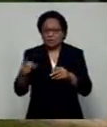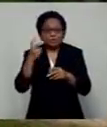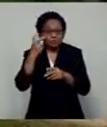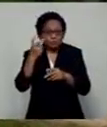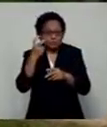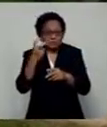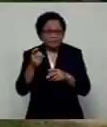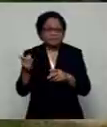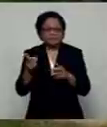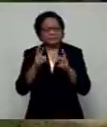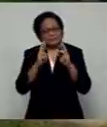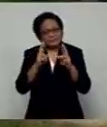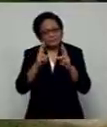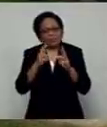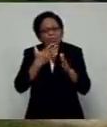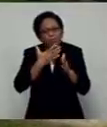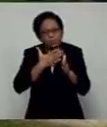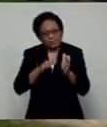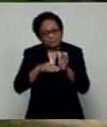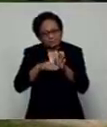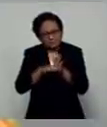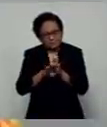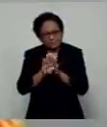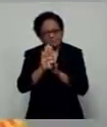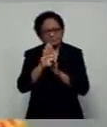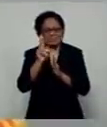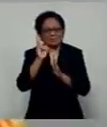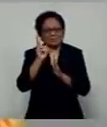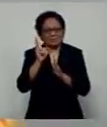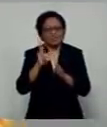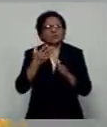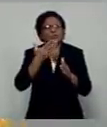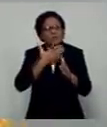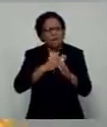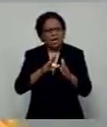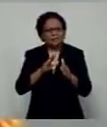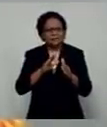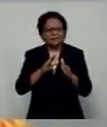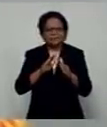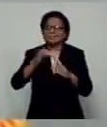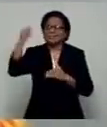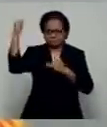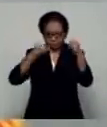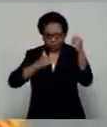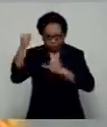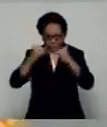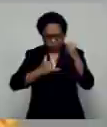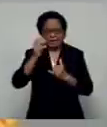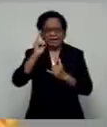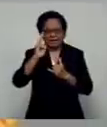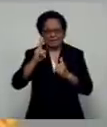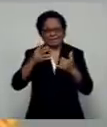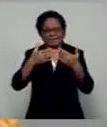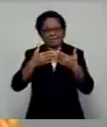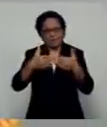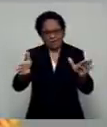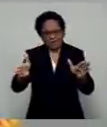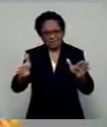and revitalization. Because we need those borders to be reopened and we need those international visitors to be returning